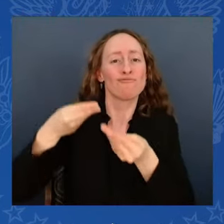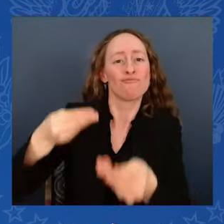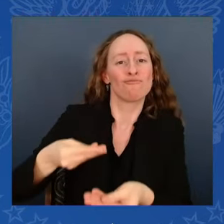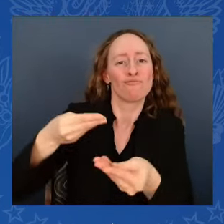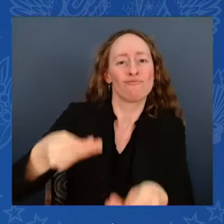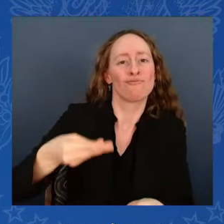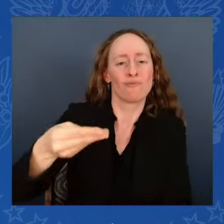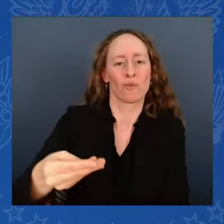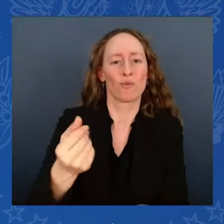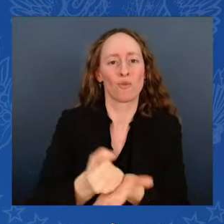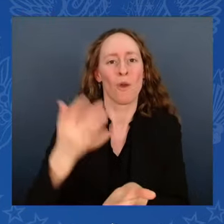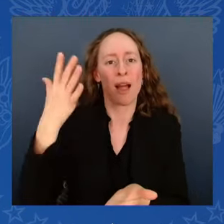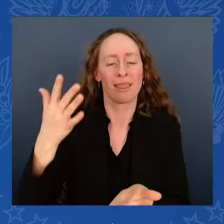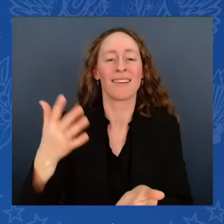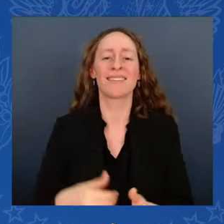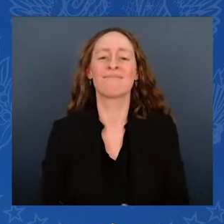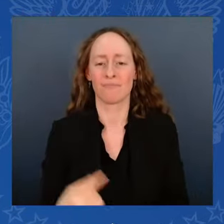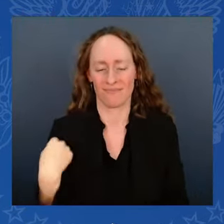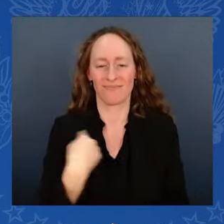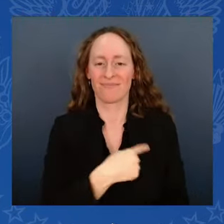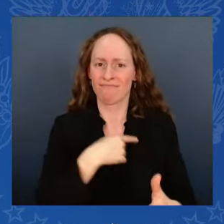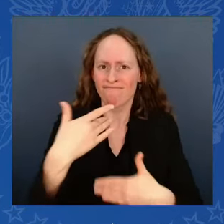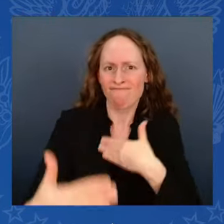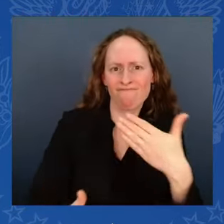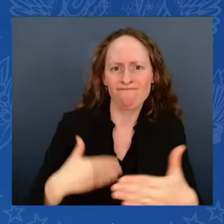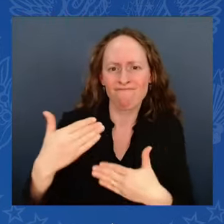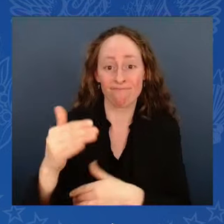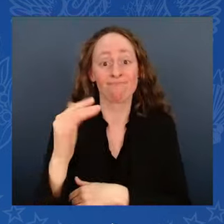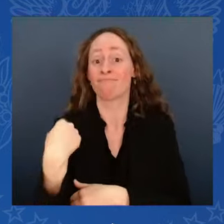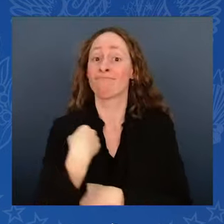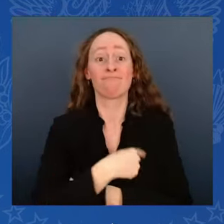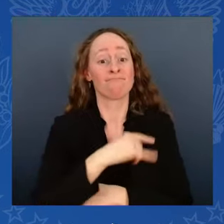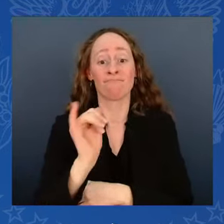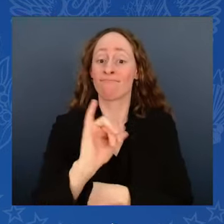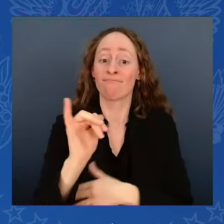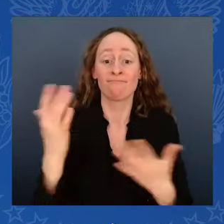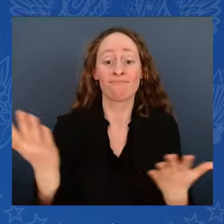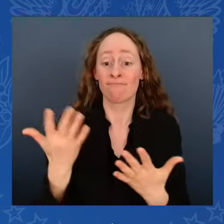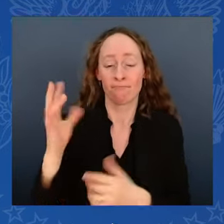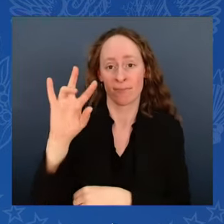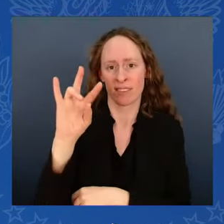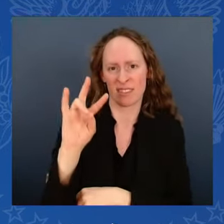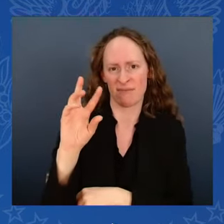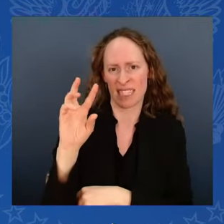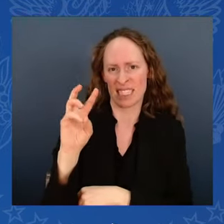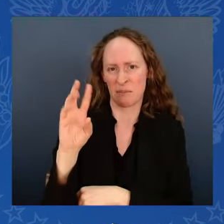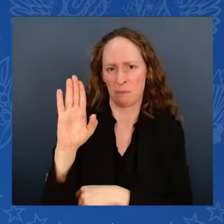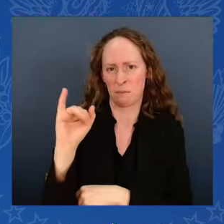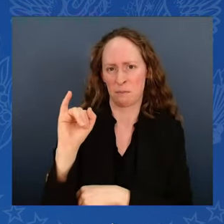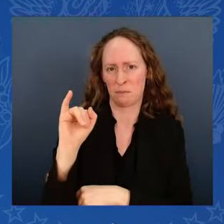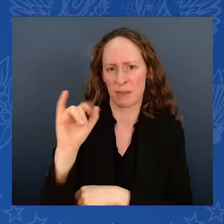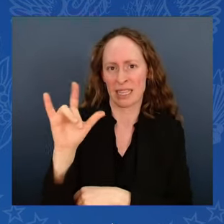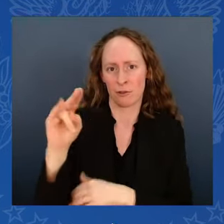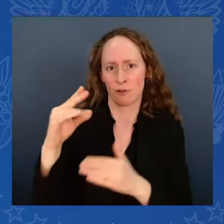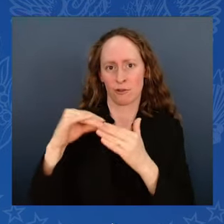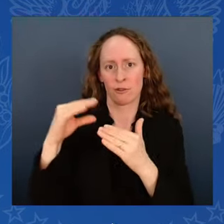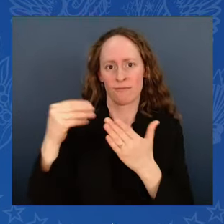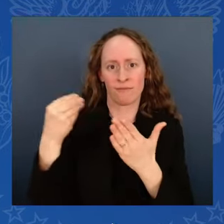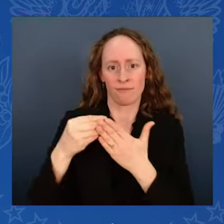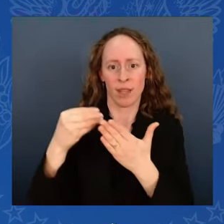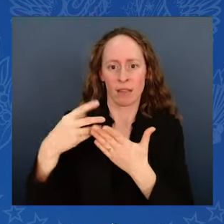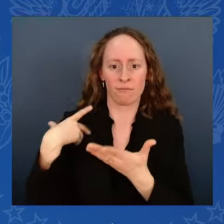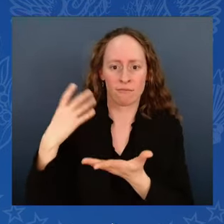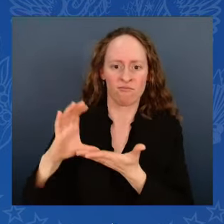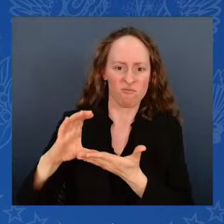billion in federal contracts to small disadvantaged businesses to level the playing field and close the racial